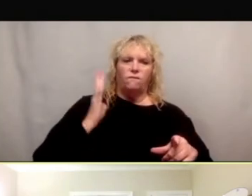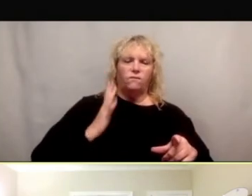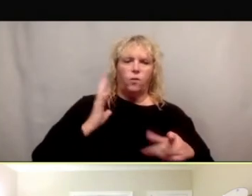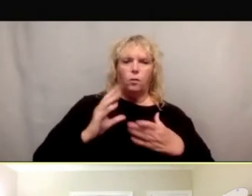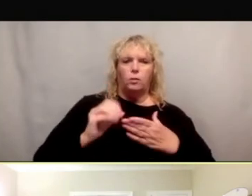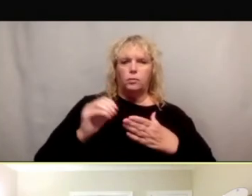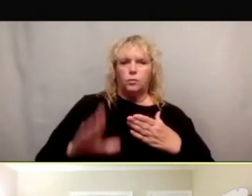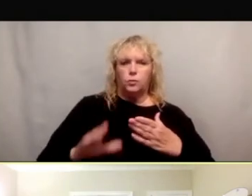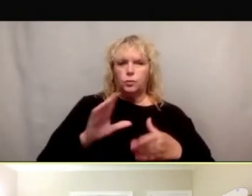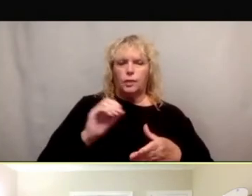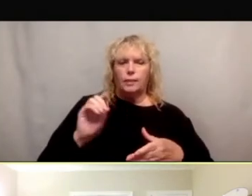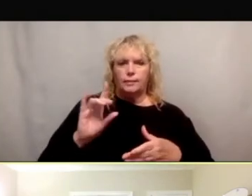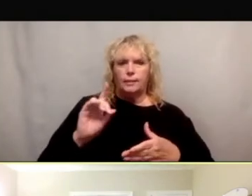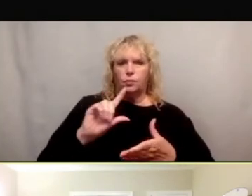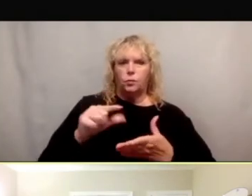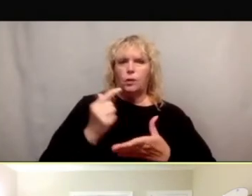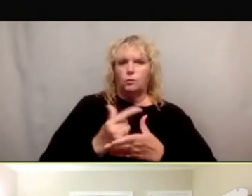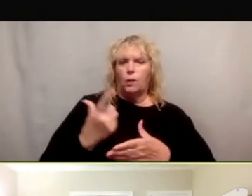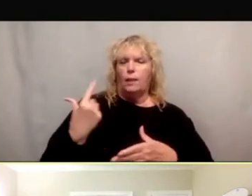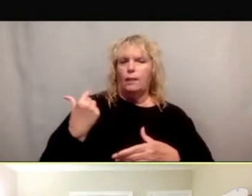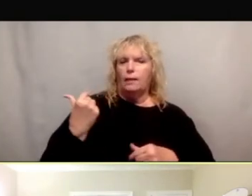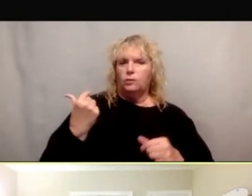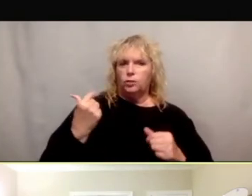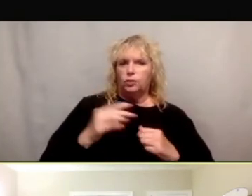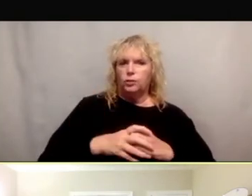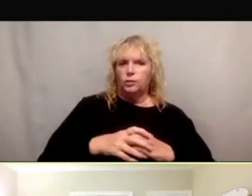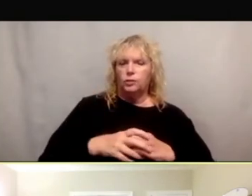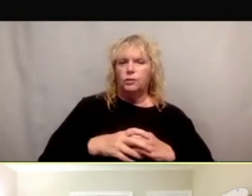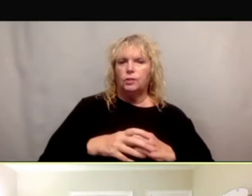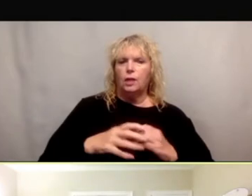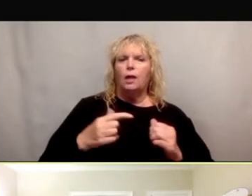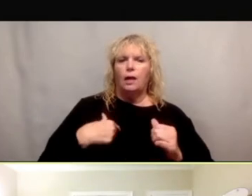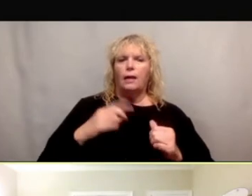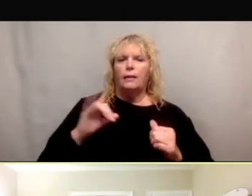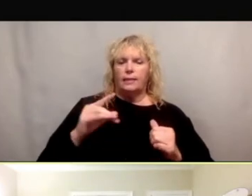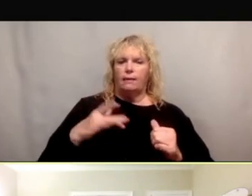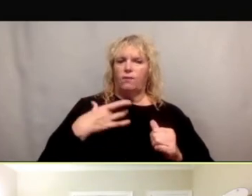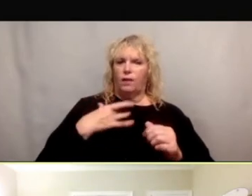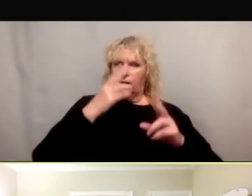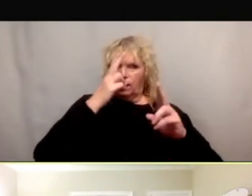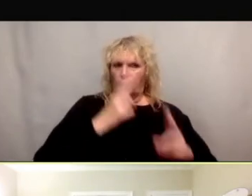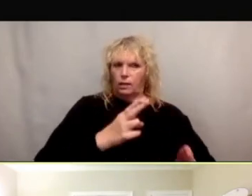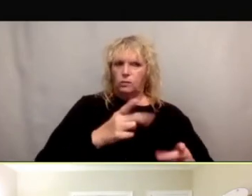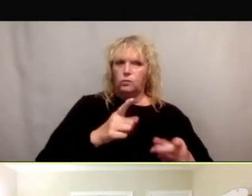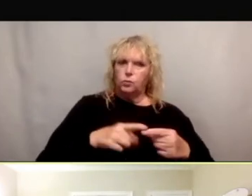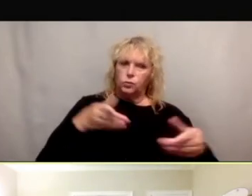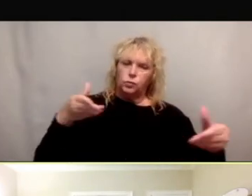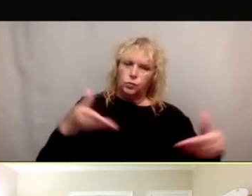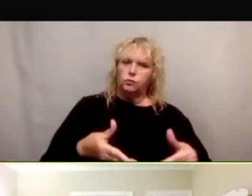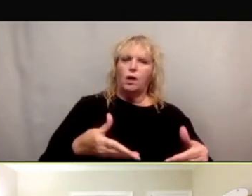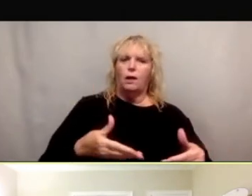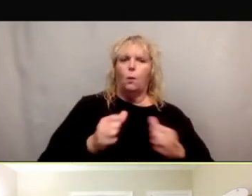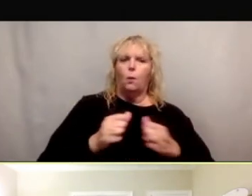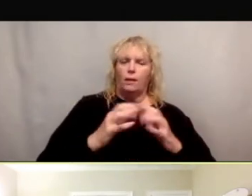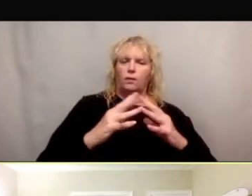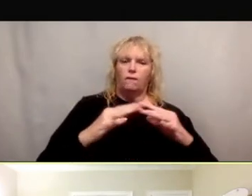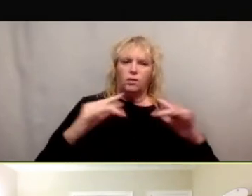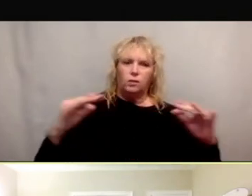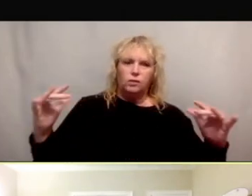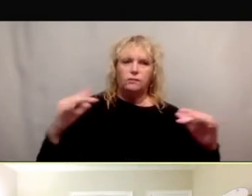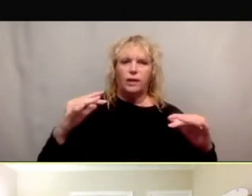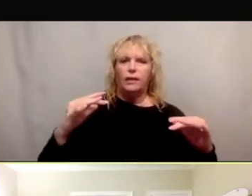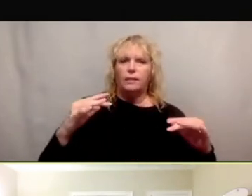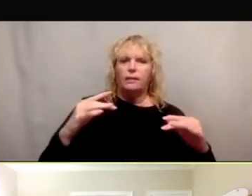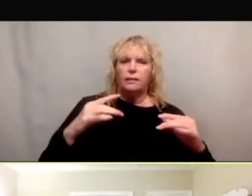graduated last year. I have the honor of being introduced to this topic of diversifying clinical trial